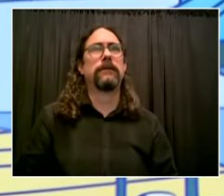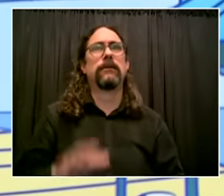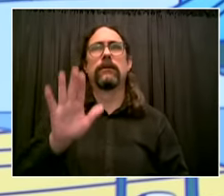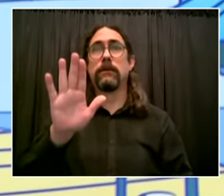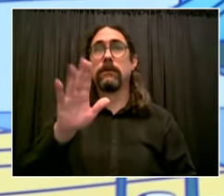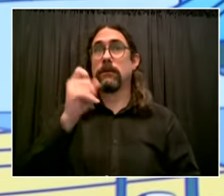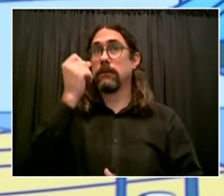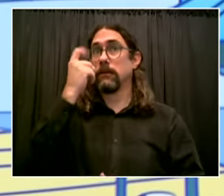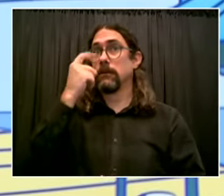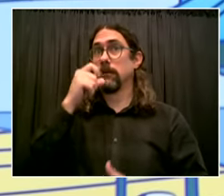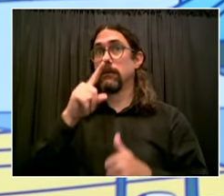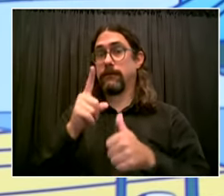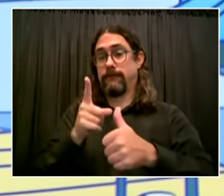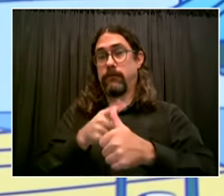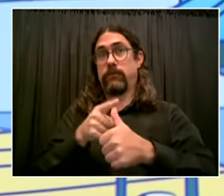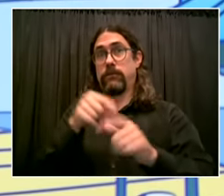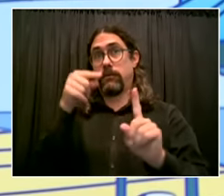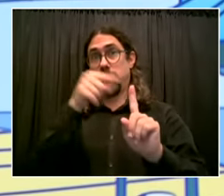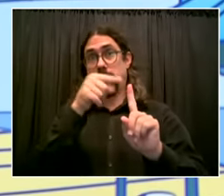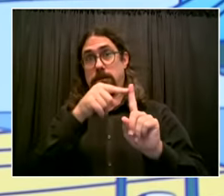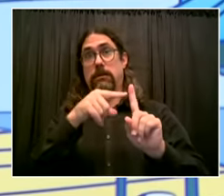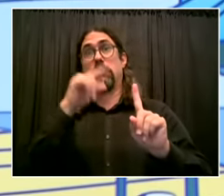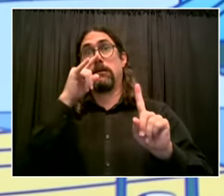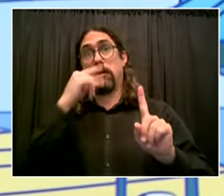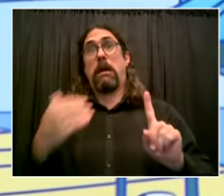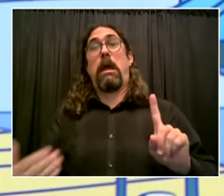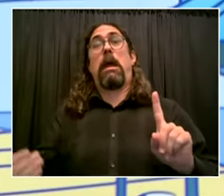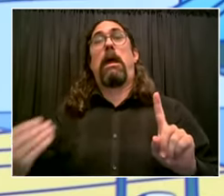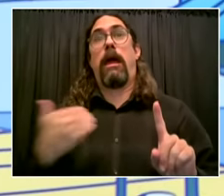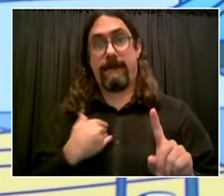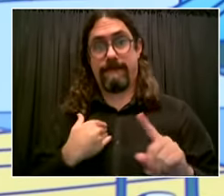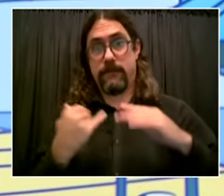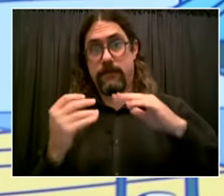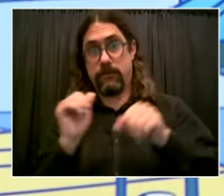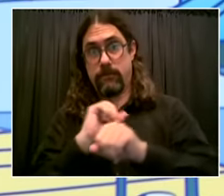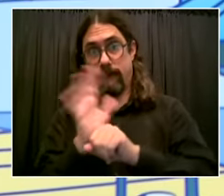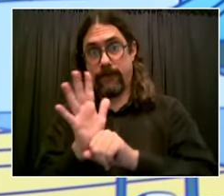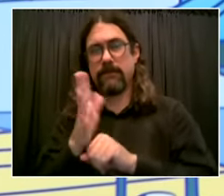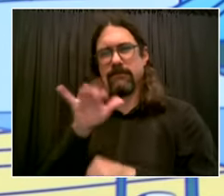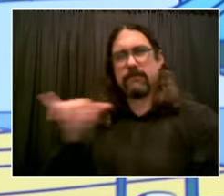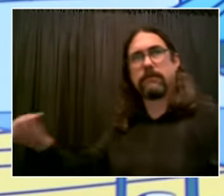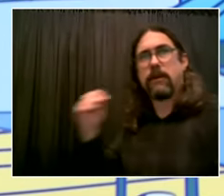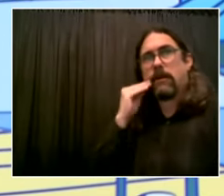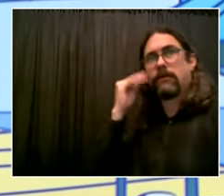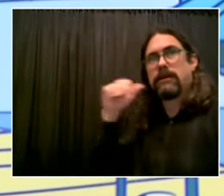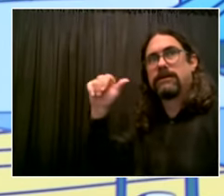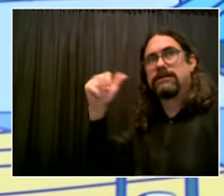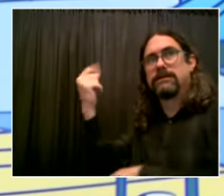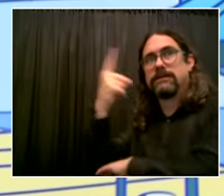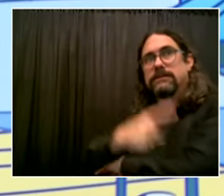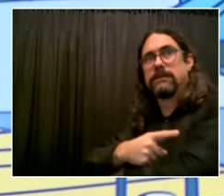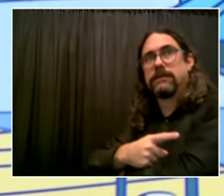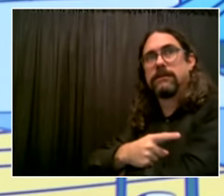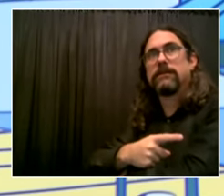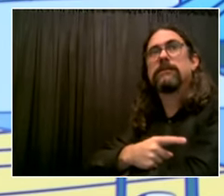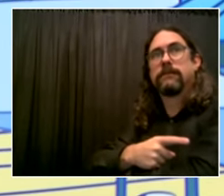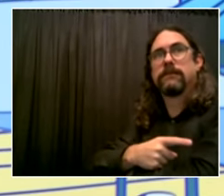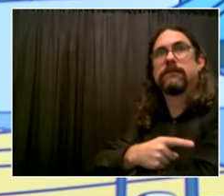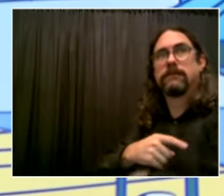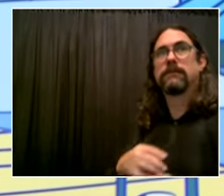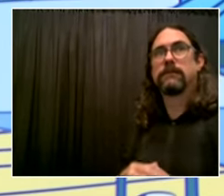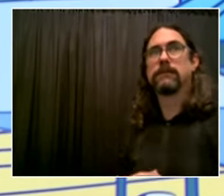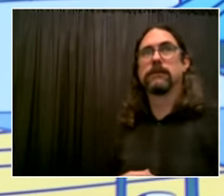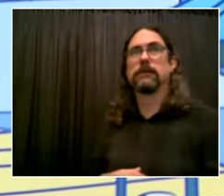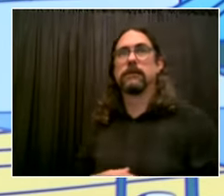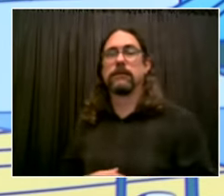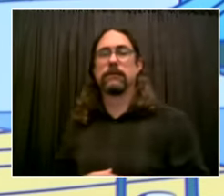instructional materials that we can make available instantly anytime a child needs to quarantine we're working through exactly what that's going to